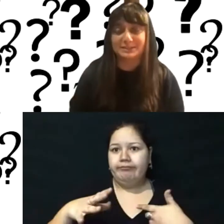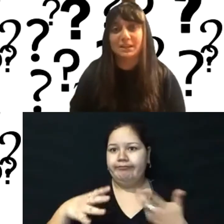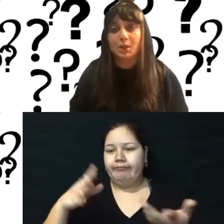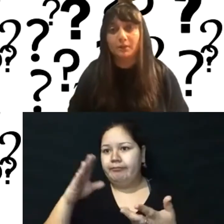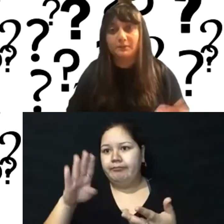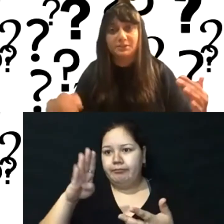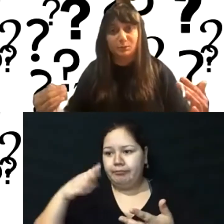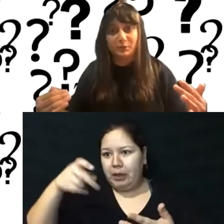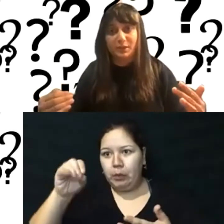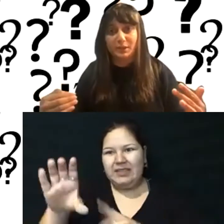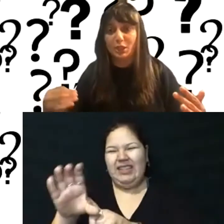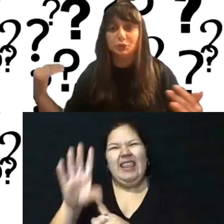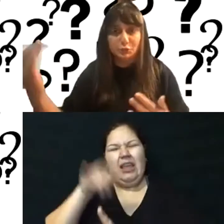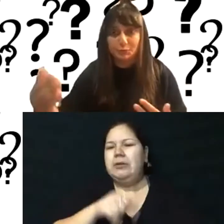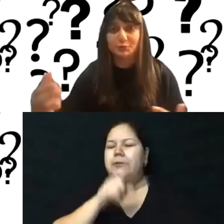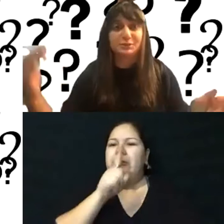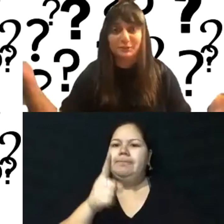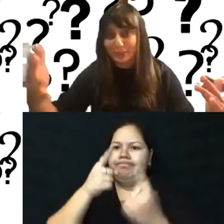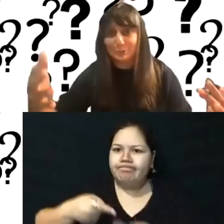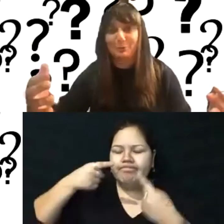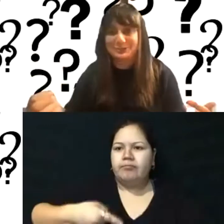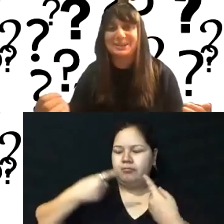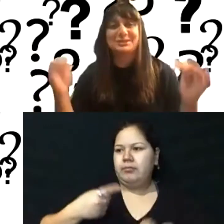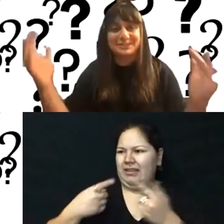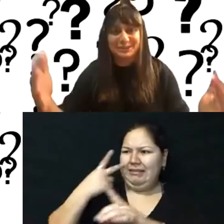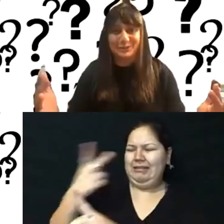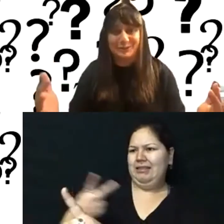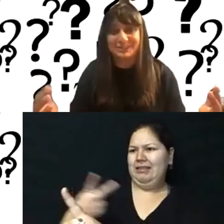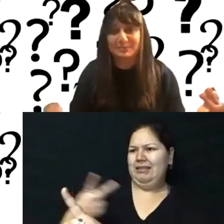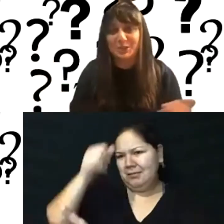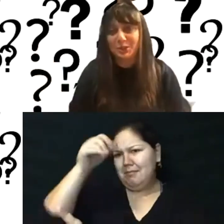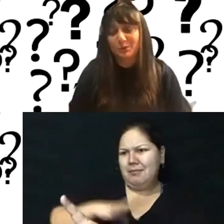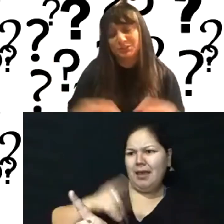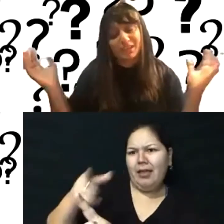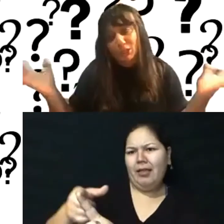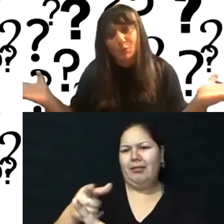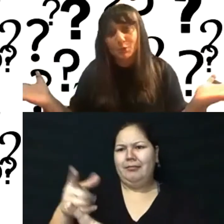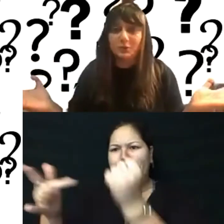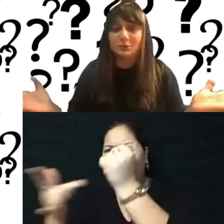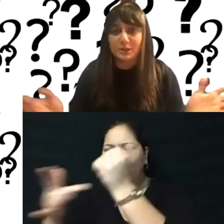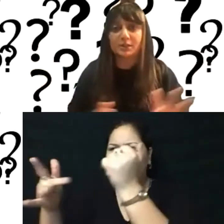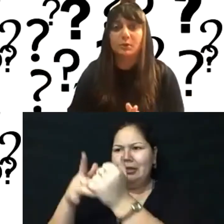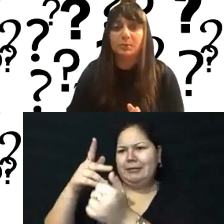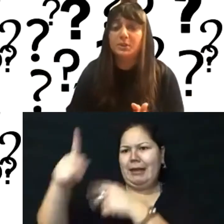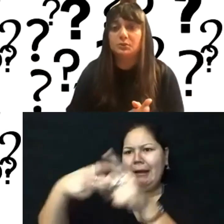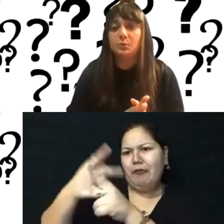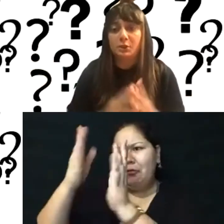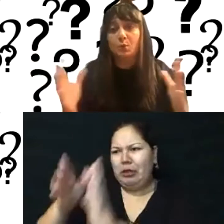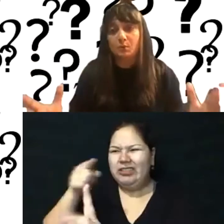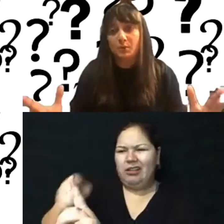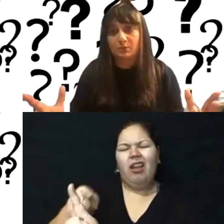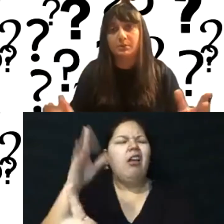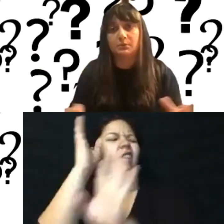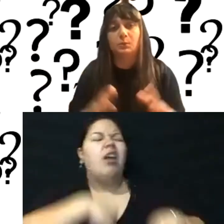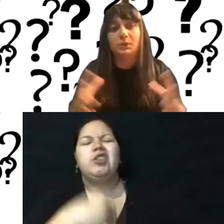experience often dealing with like dude developer types and technology types who are just like, you don't know what you're talking about, but we do, we